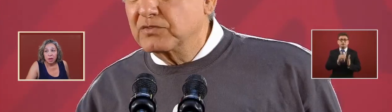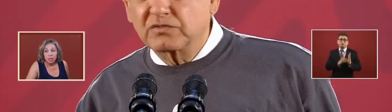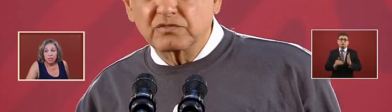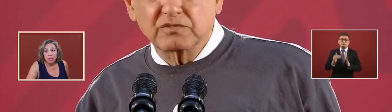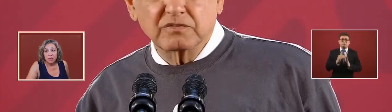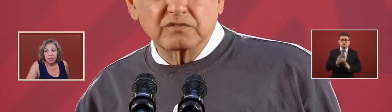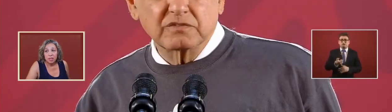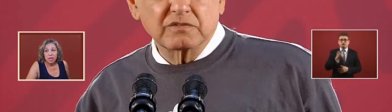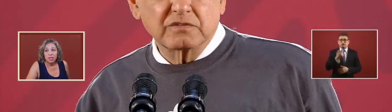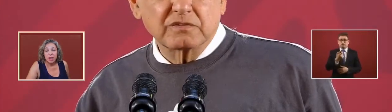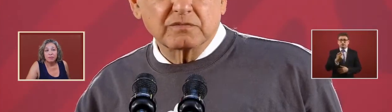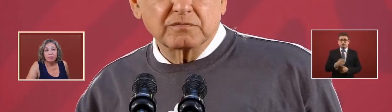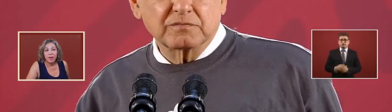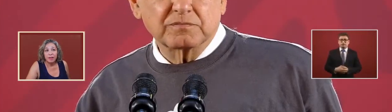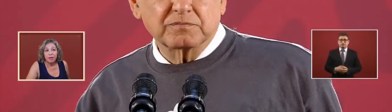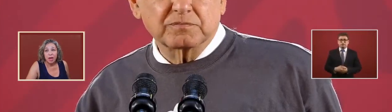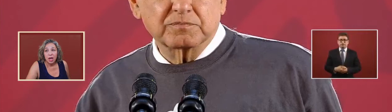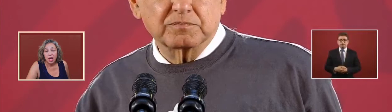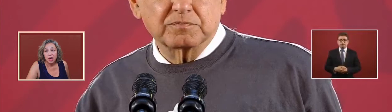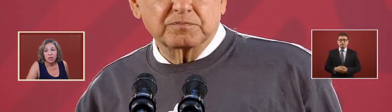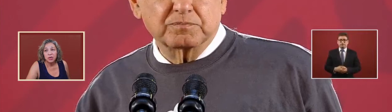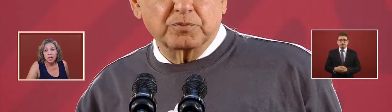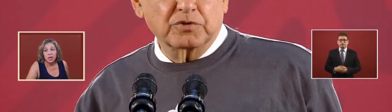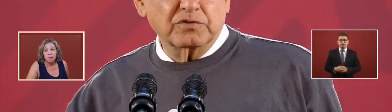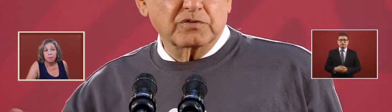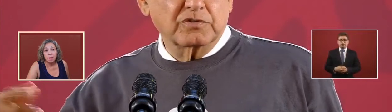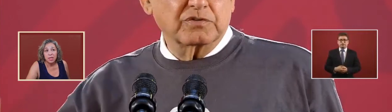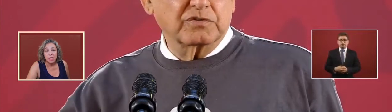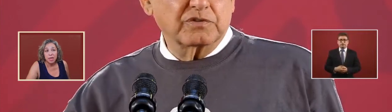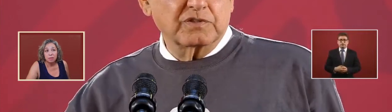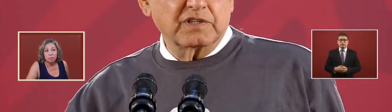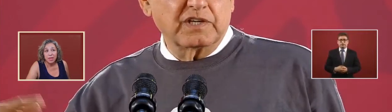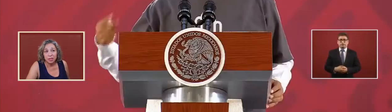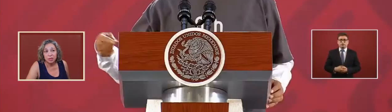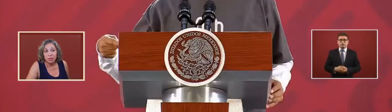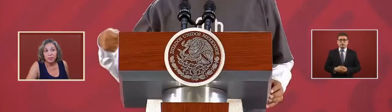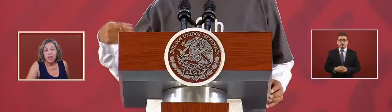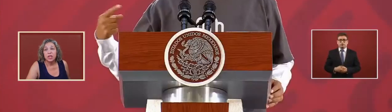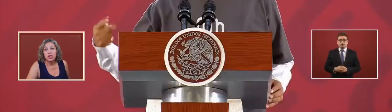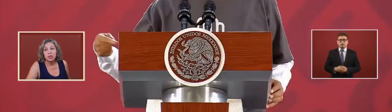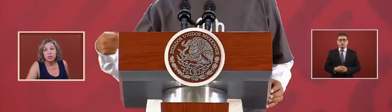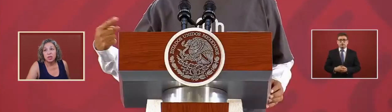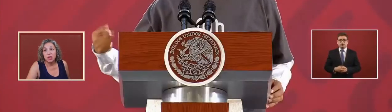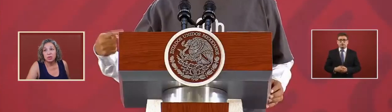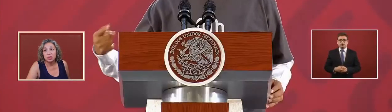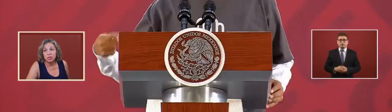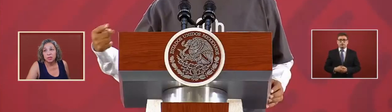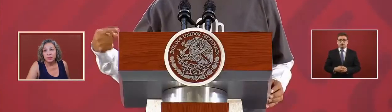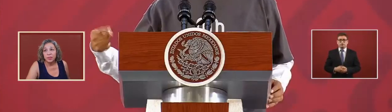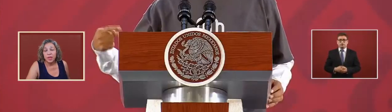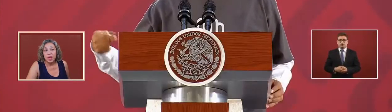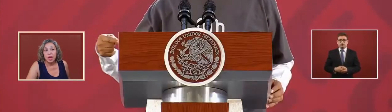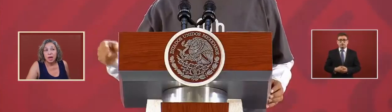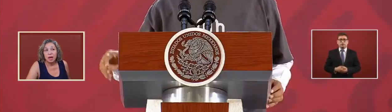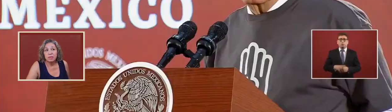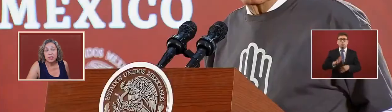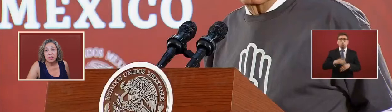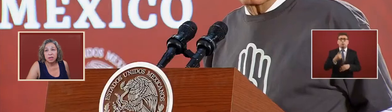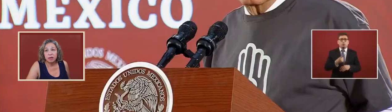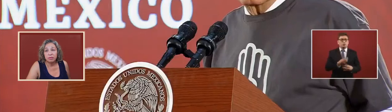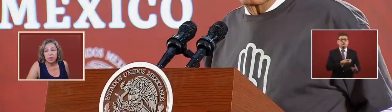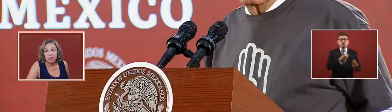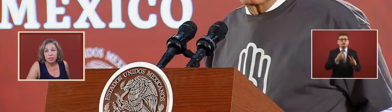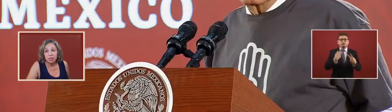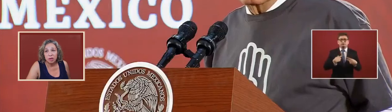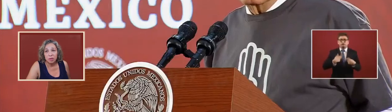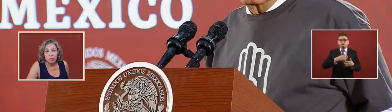causes us not to have 500 million due to the use of these